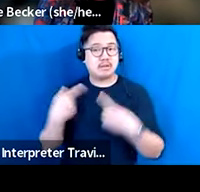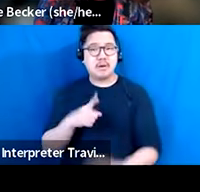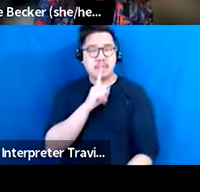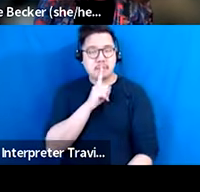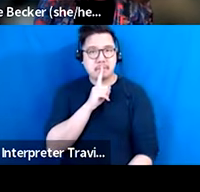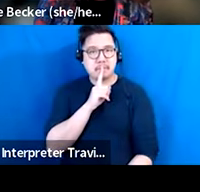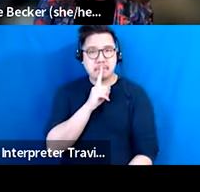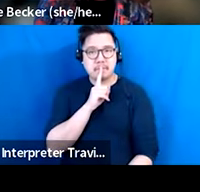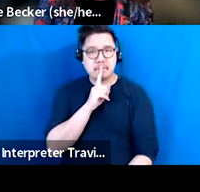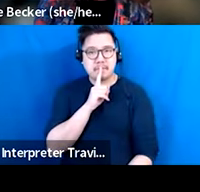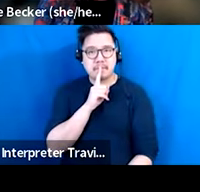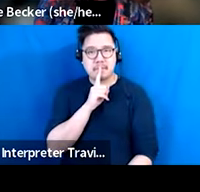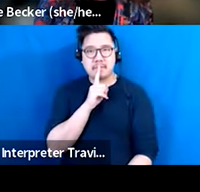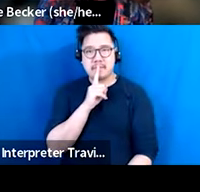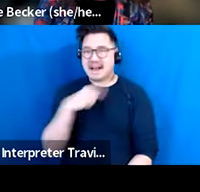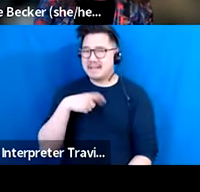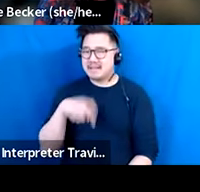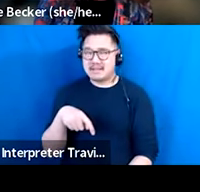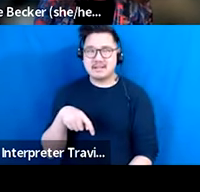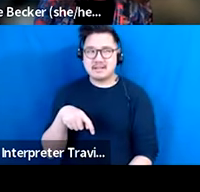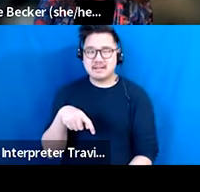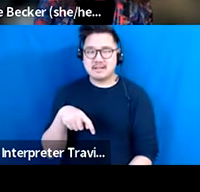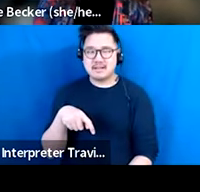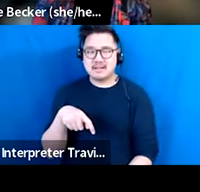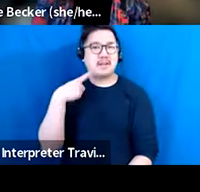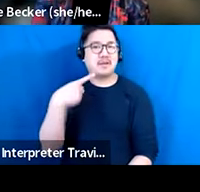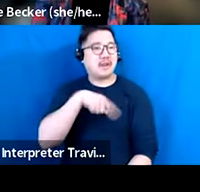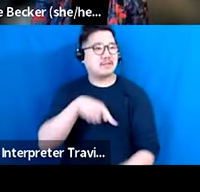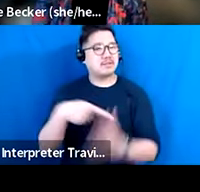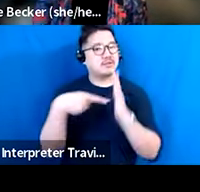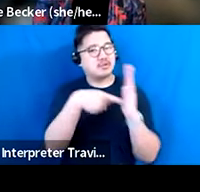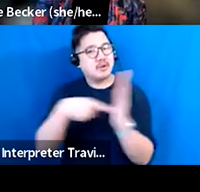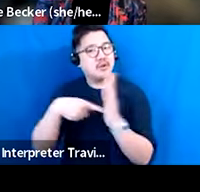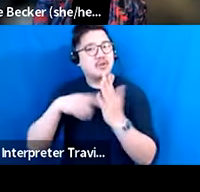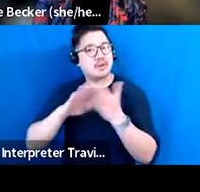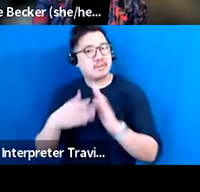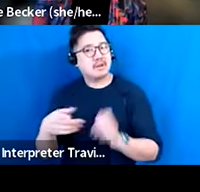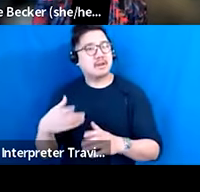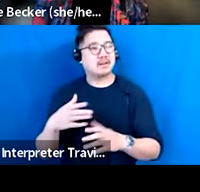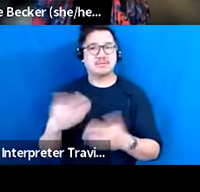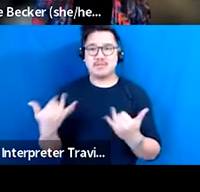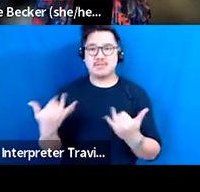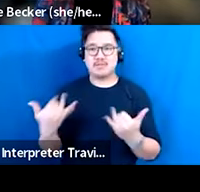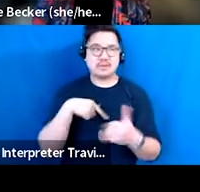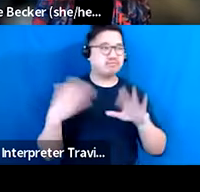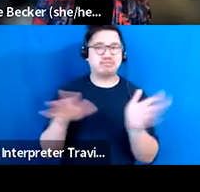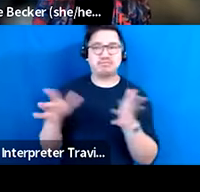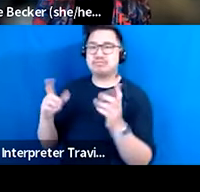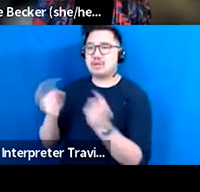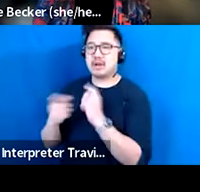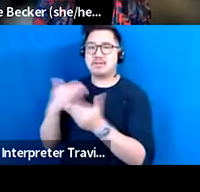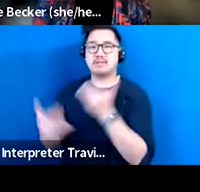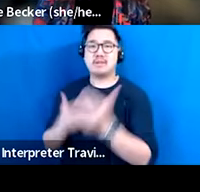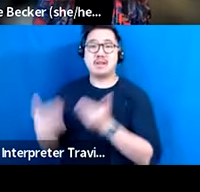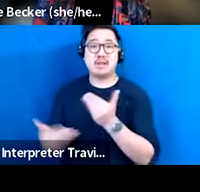our communities that we're moving in a new direction. I don't have the answer for that right now, but that's what